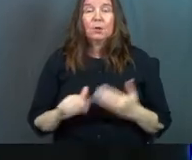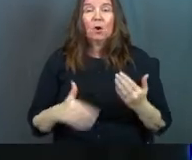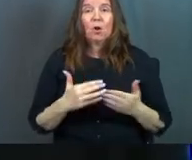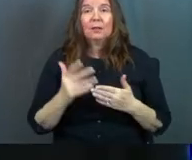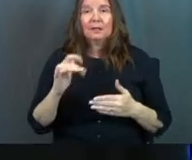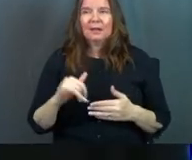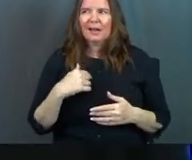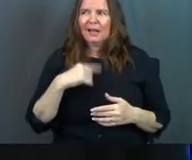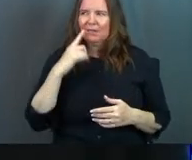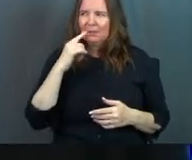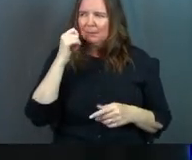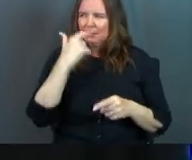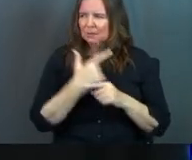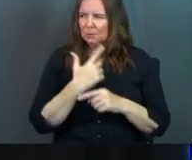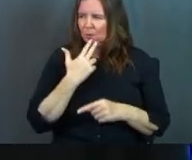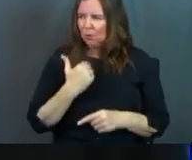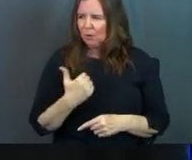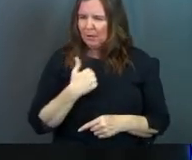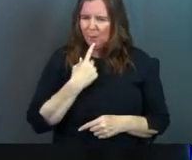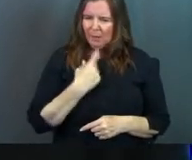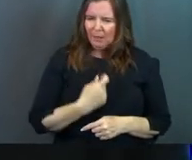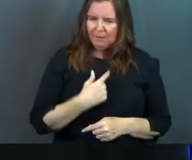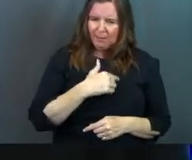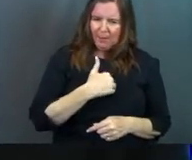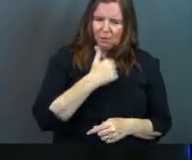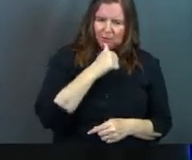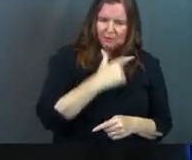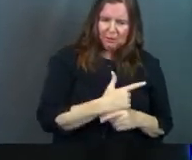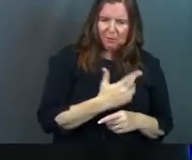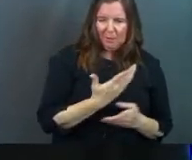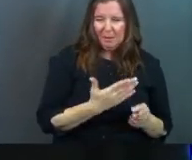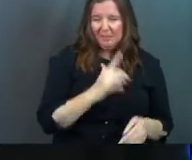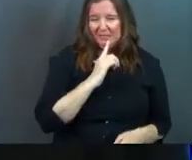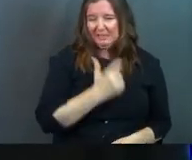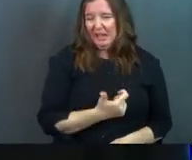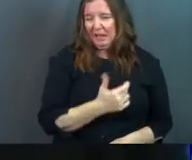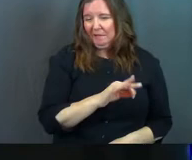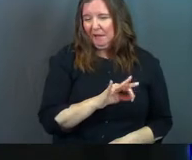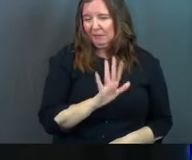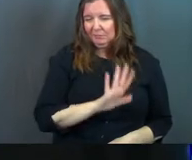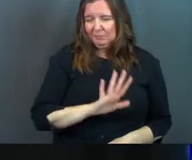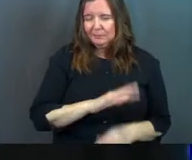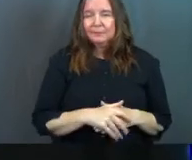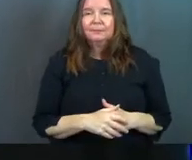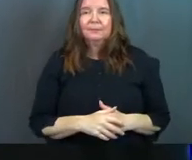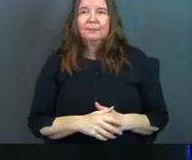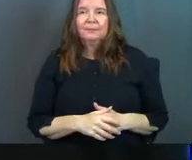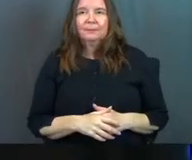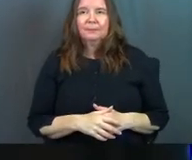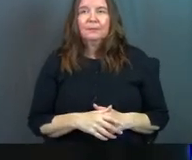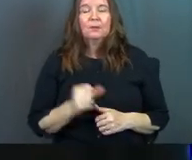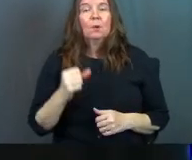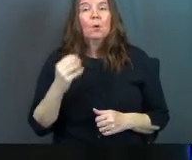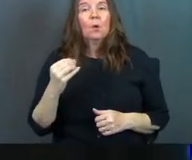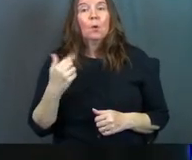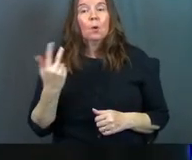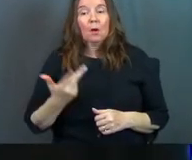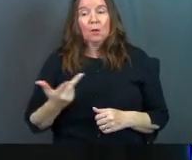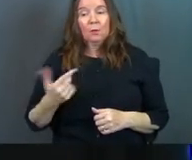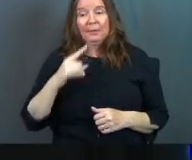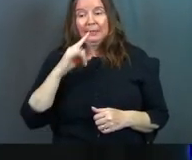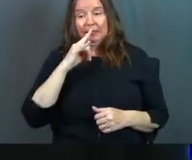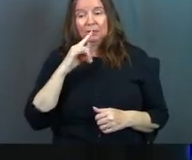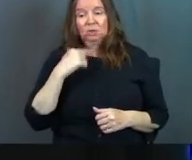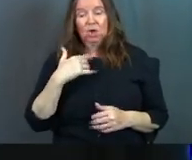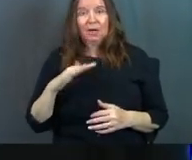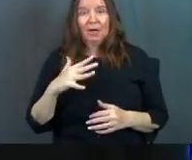All in that, I think my sister was 13. I was 11. My younger sister was probably 10, 9. And so us three